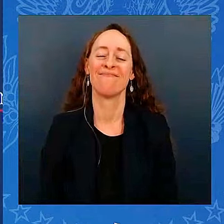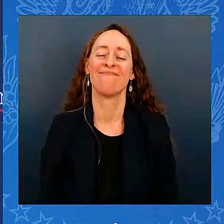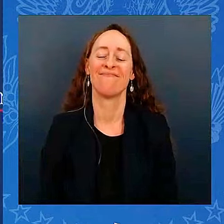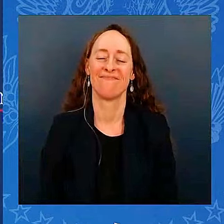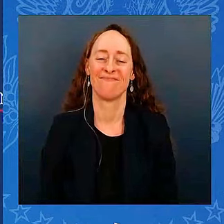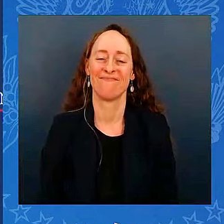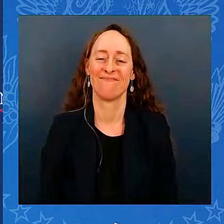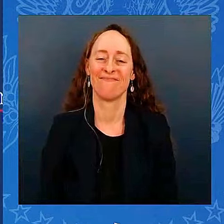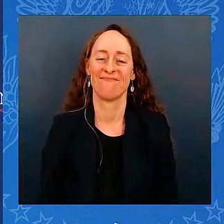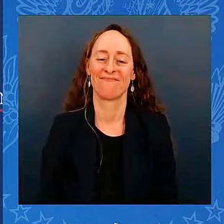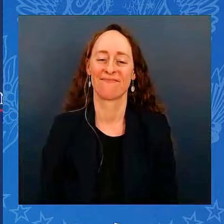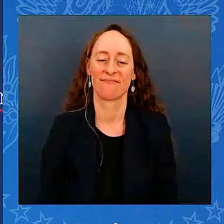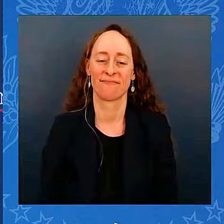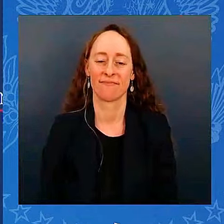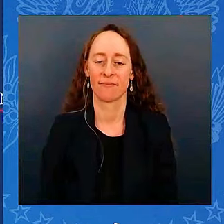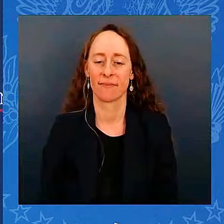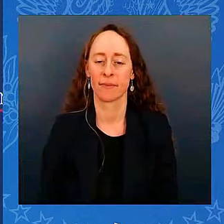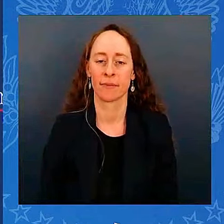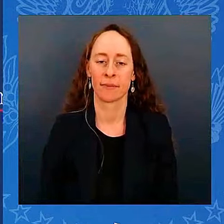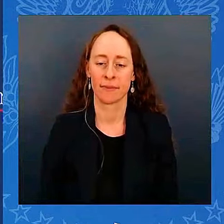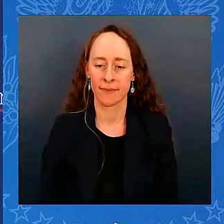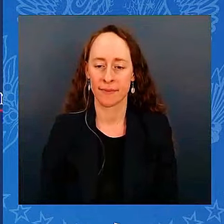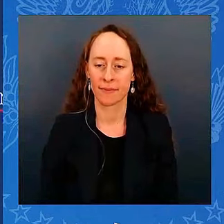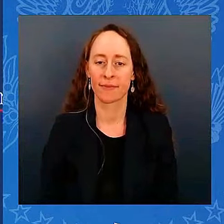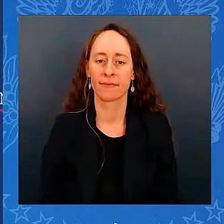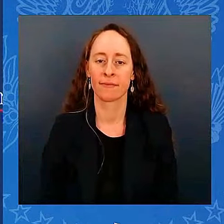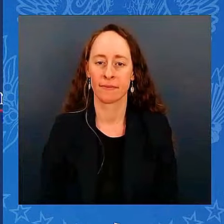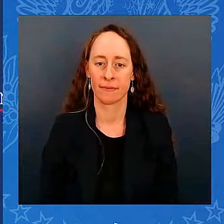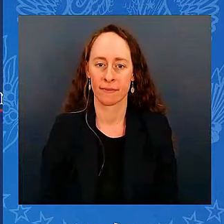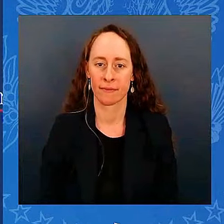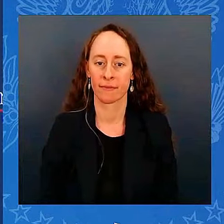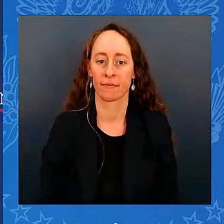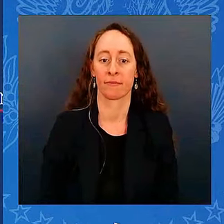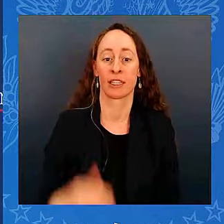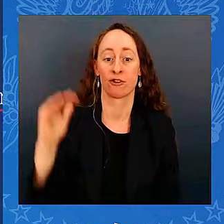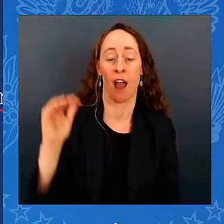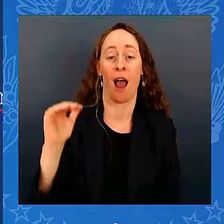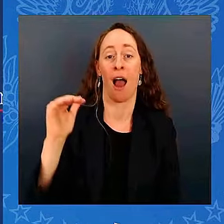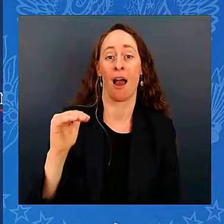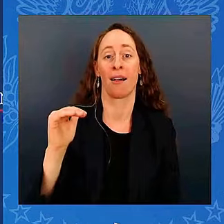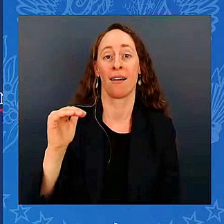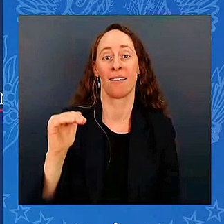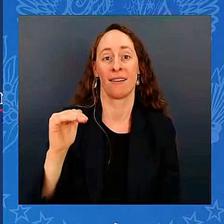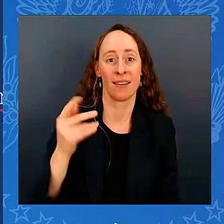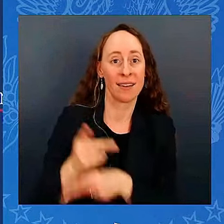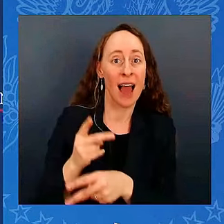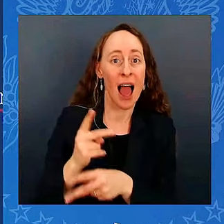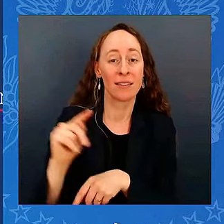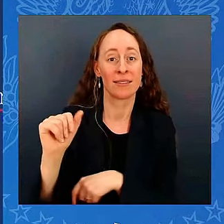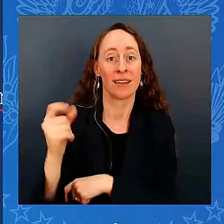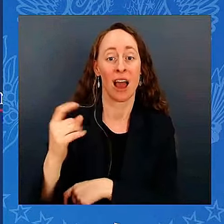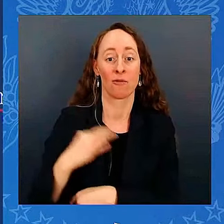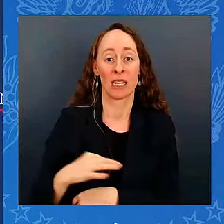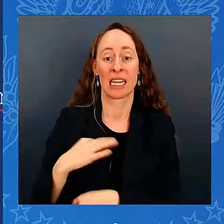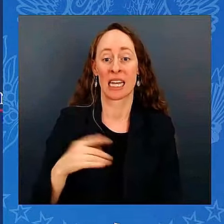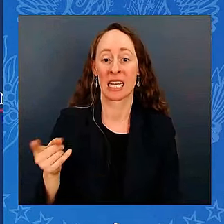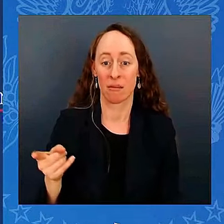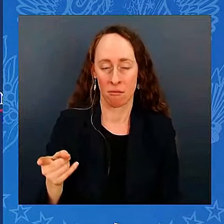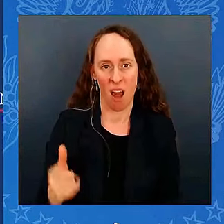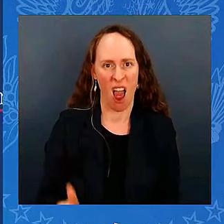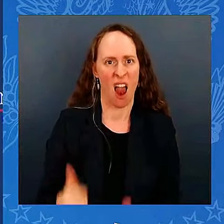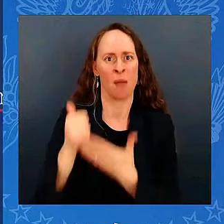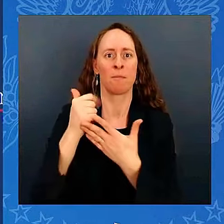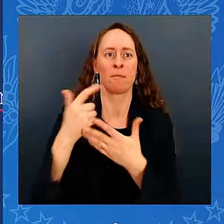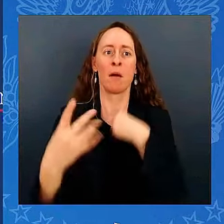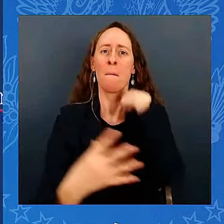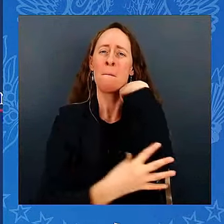extended childcare tax cut to cut child poverty in half. We're determining a lower prescription drug costs not just for seniors but